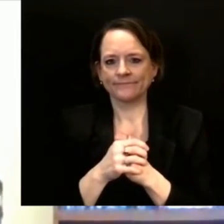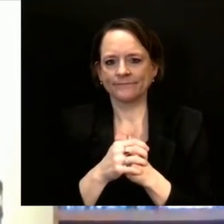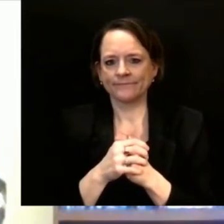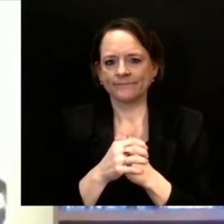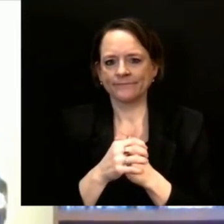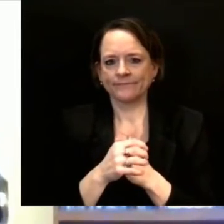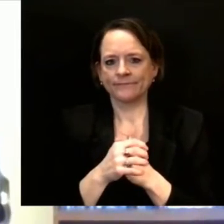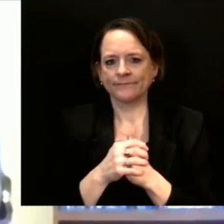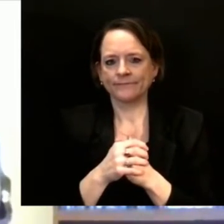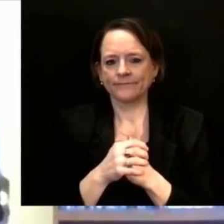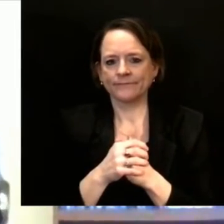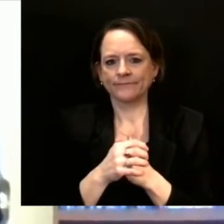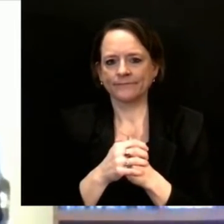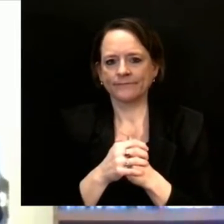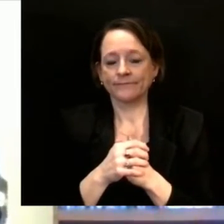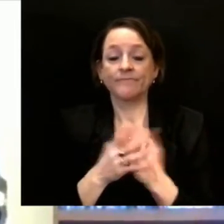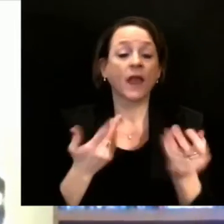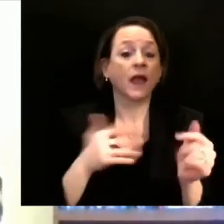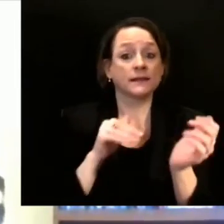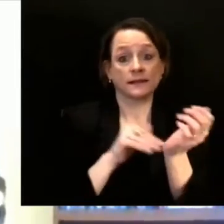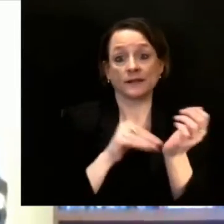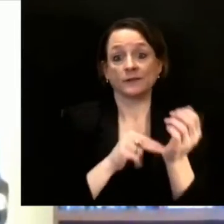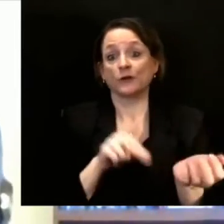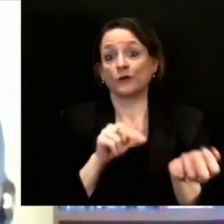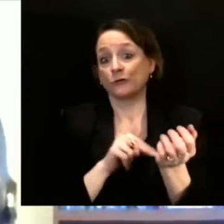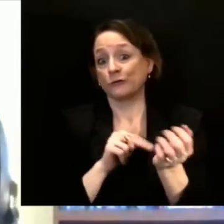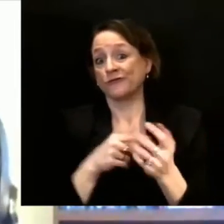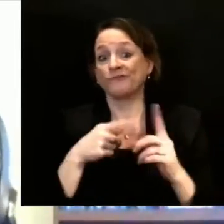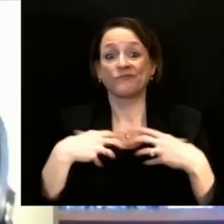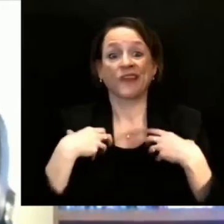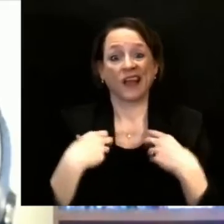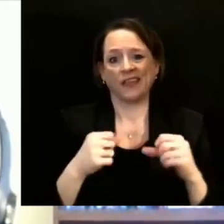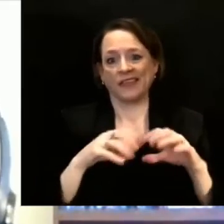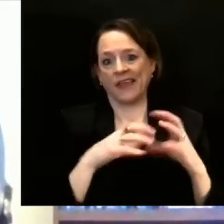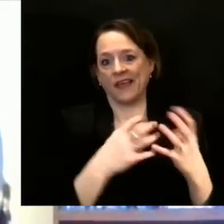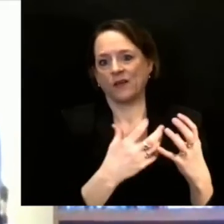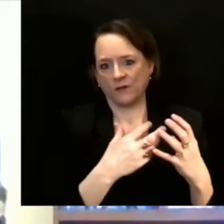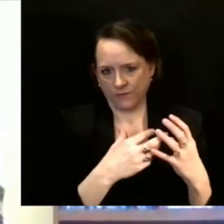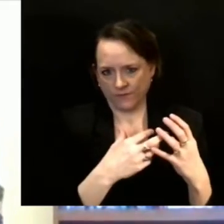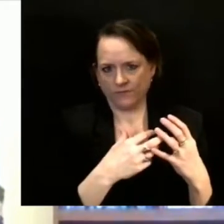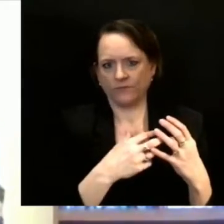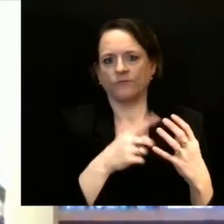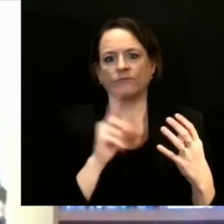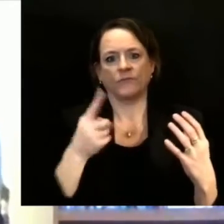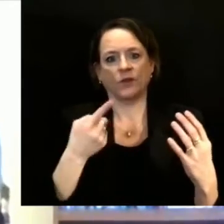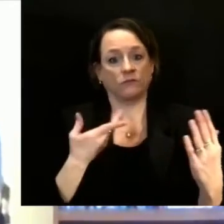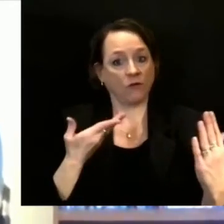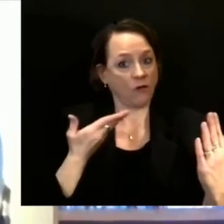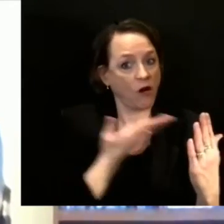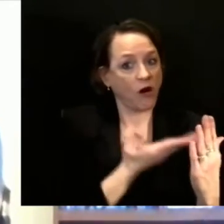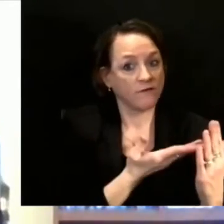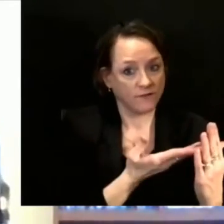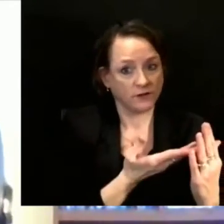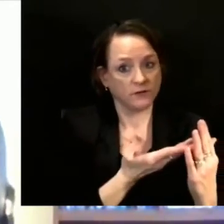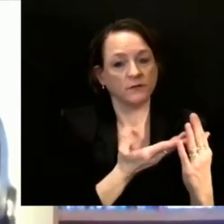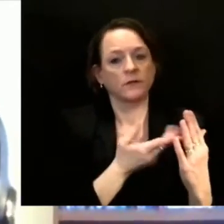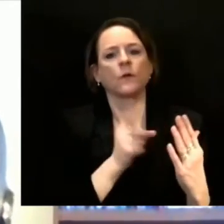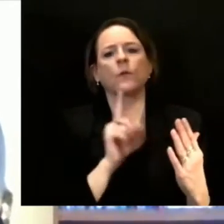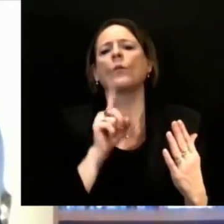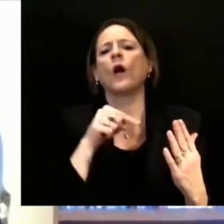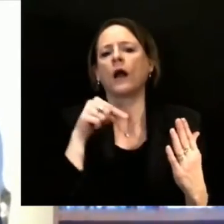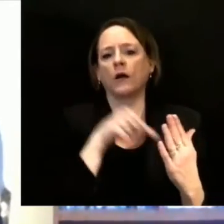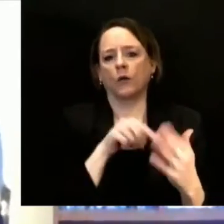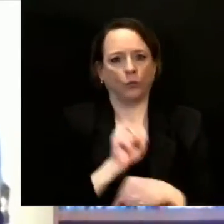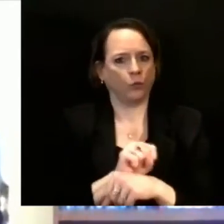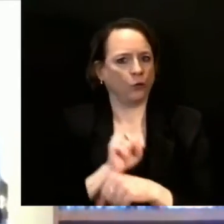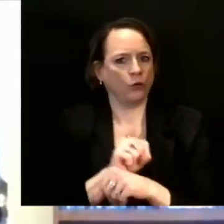initially offered the vaccine in their employment setting, and they may not be quite ready to accept it the first time it's offered. But another